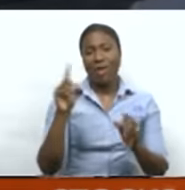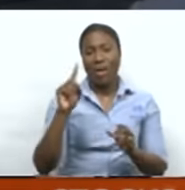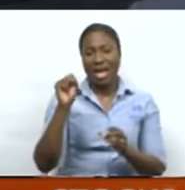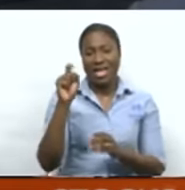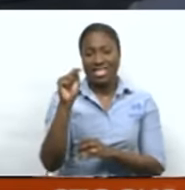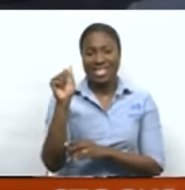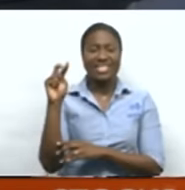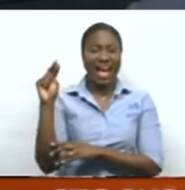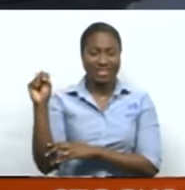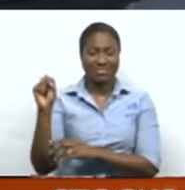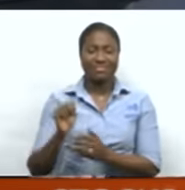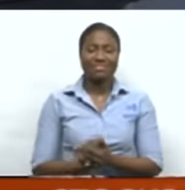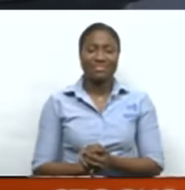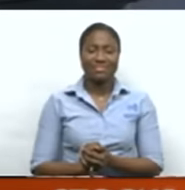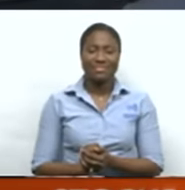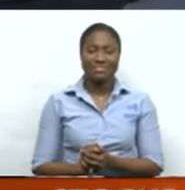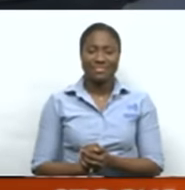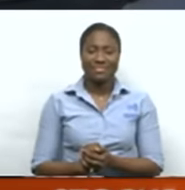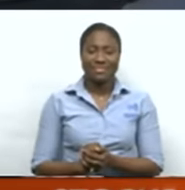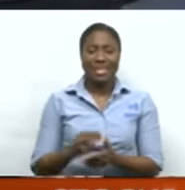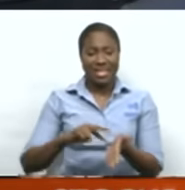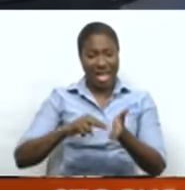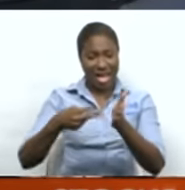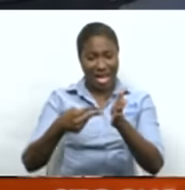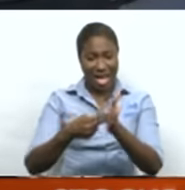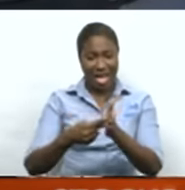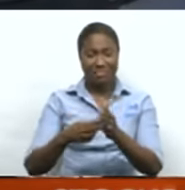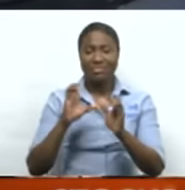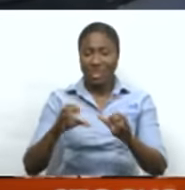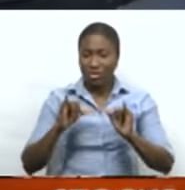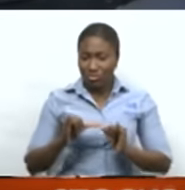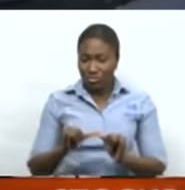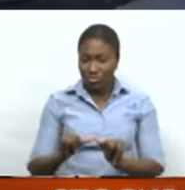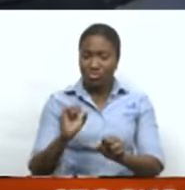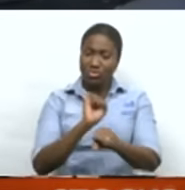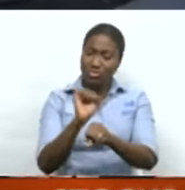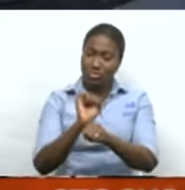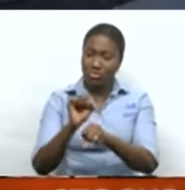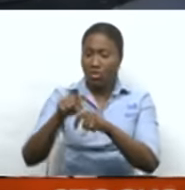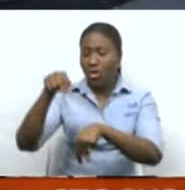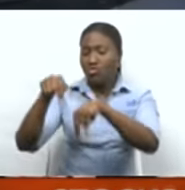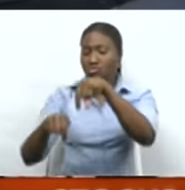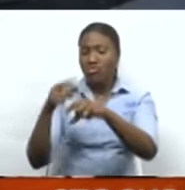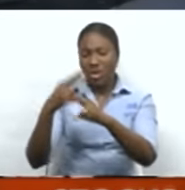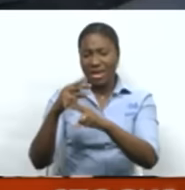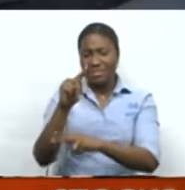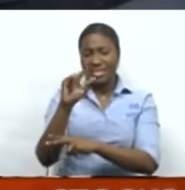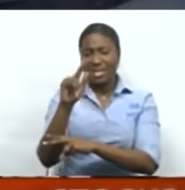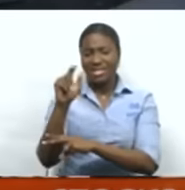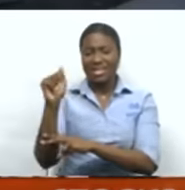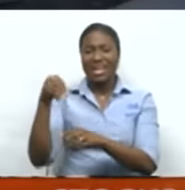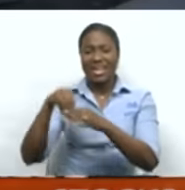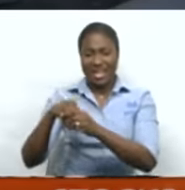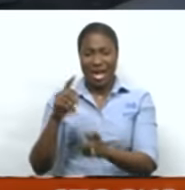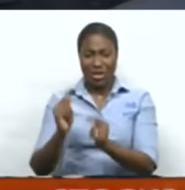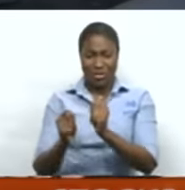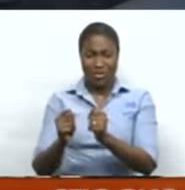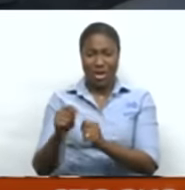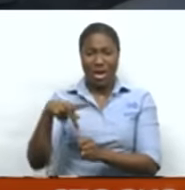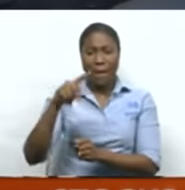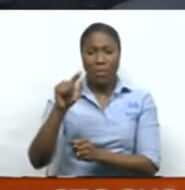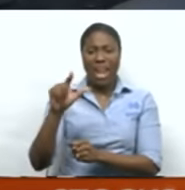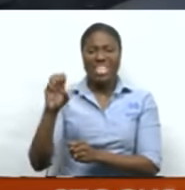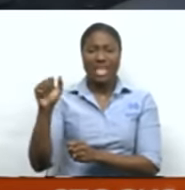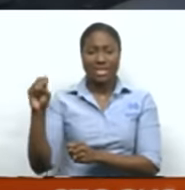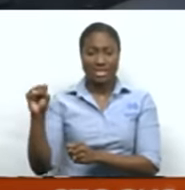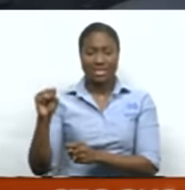Anne's. The deal will allow for the resumption of operations at the world-scale Titan plant on the Point Least's industrial estate. The